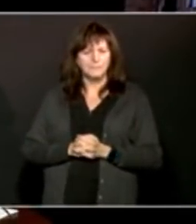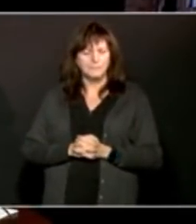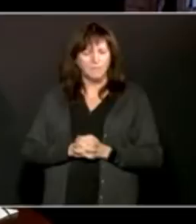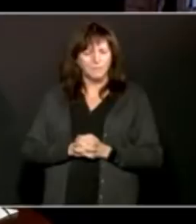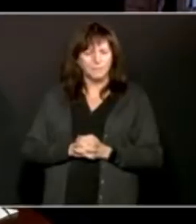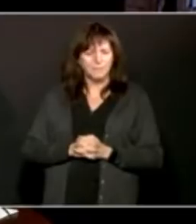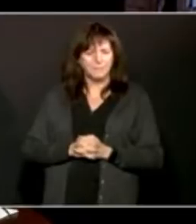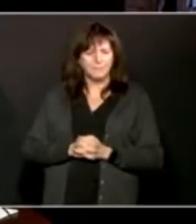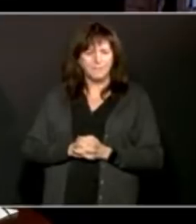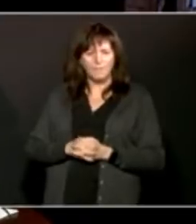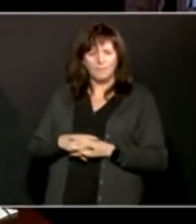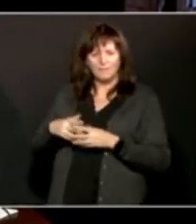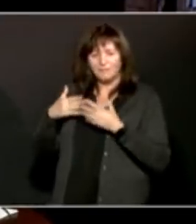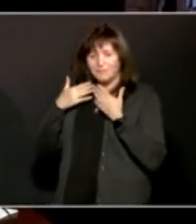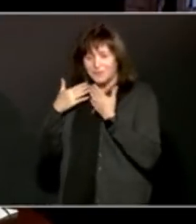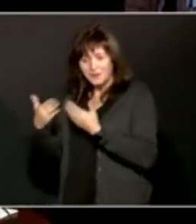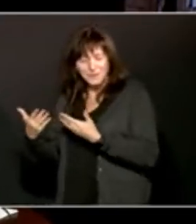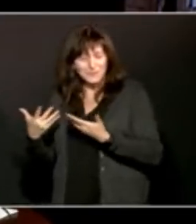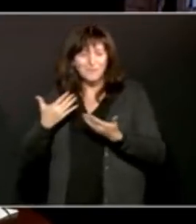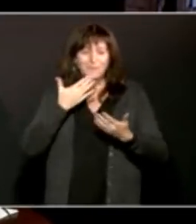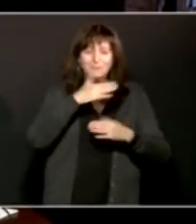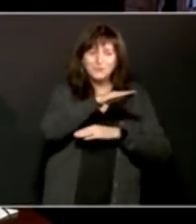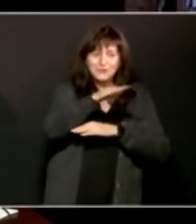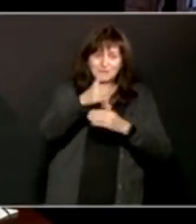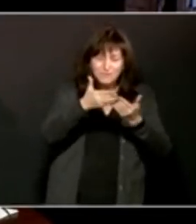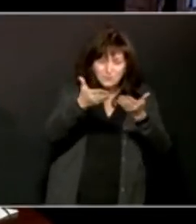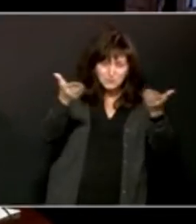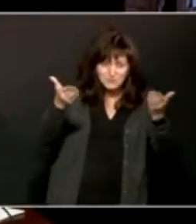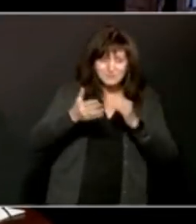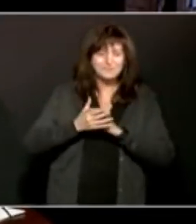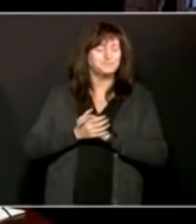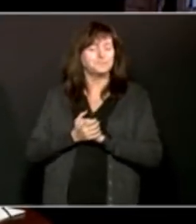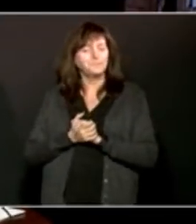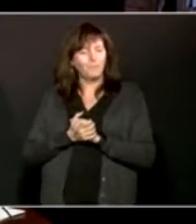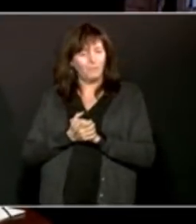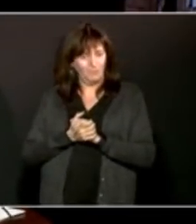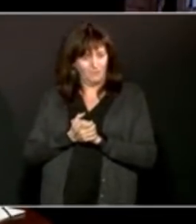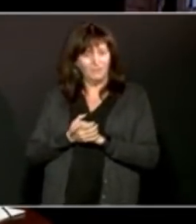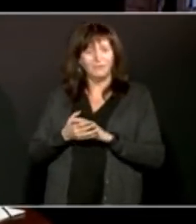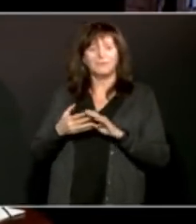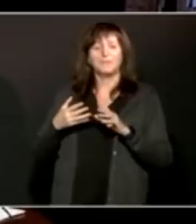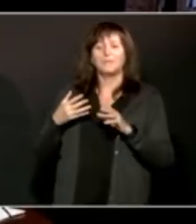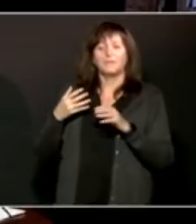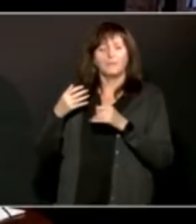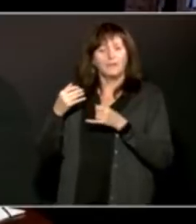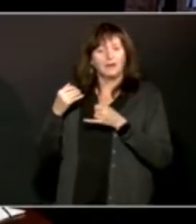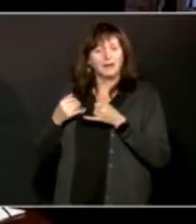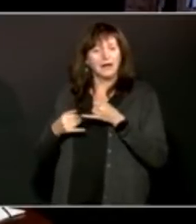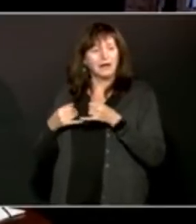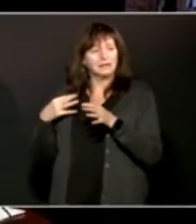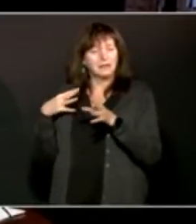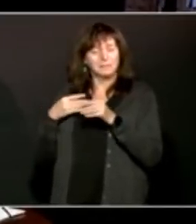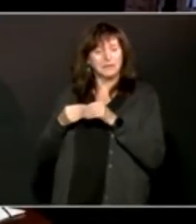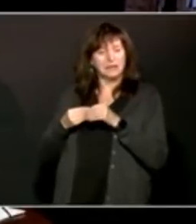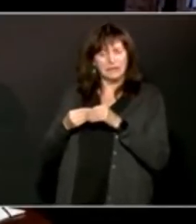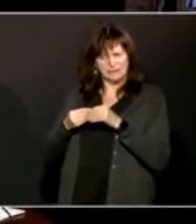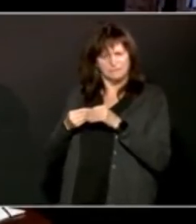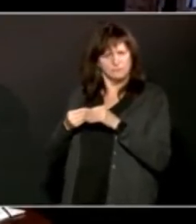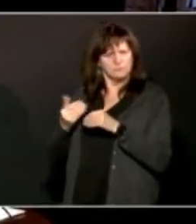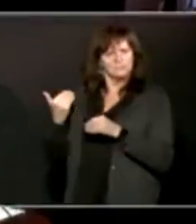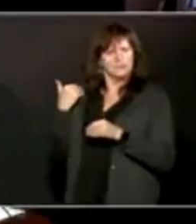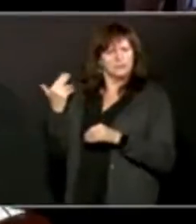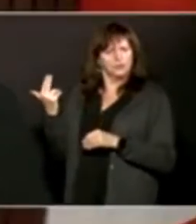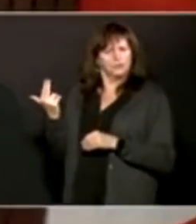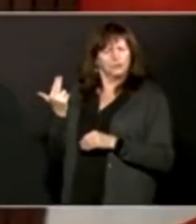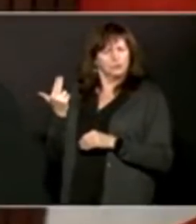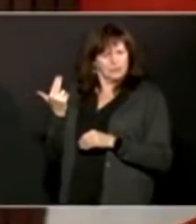Thanks very much. Good afternoon, everyone. Since our last update on Thursday, Ontario is reporting an additional